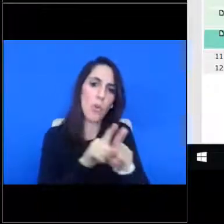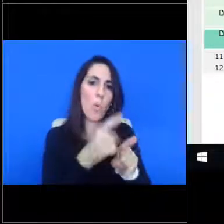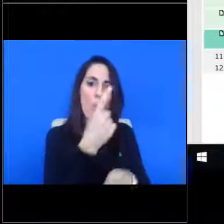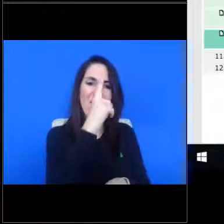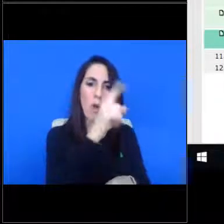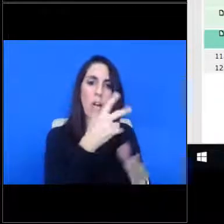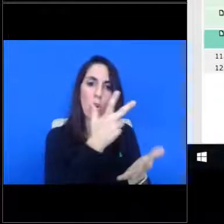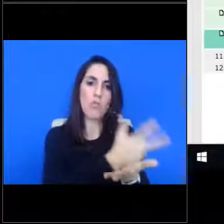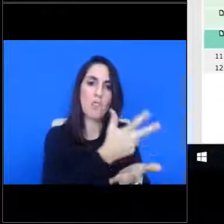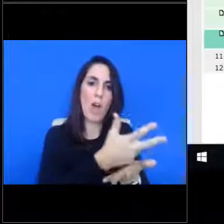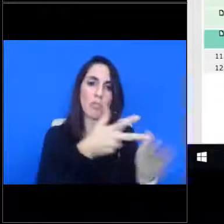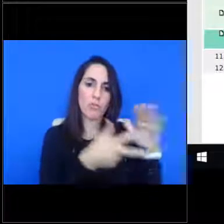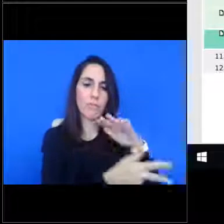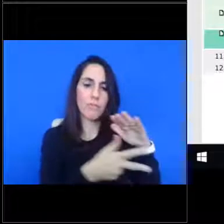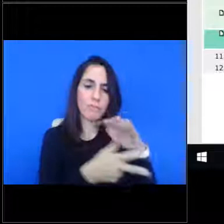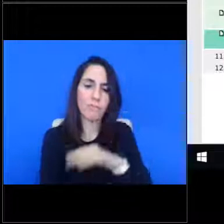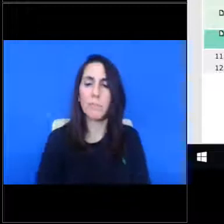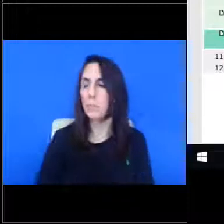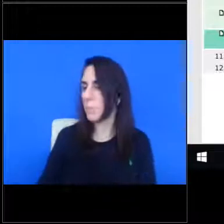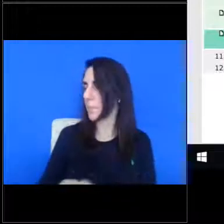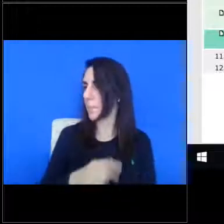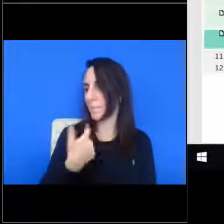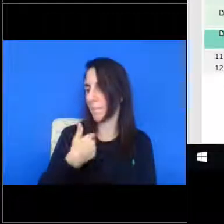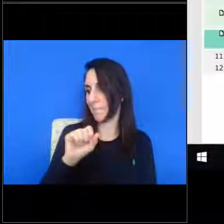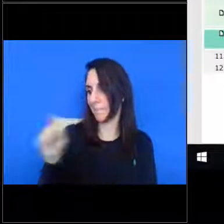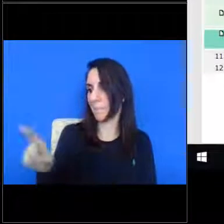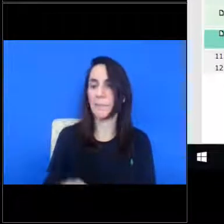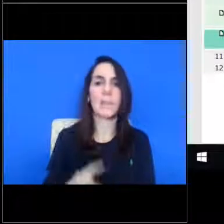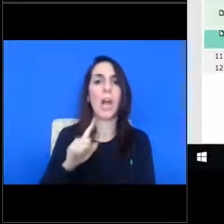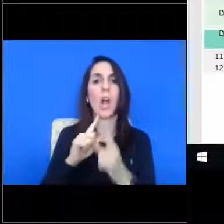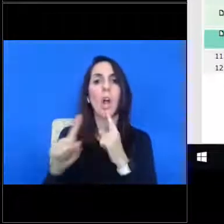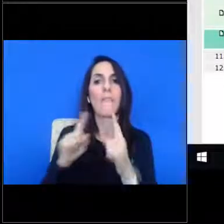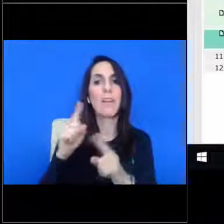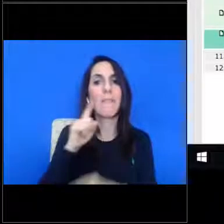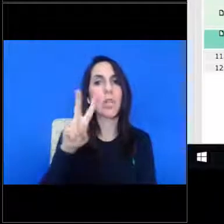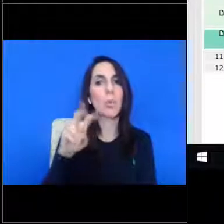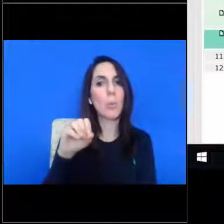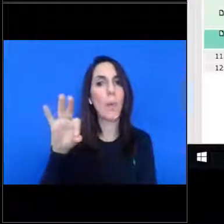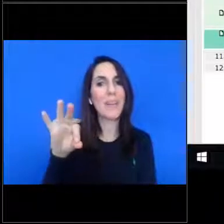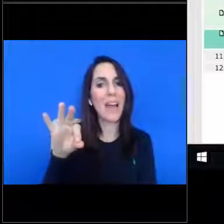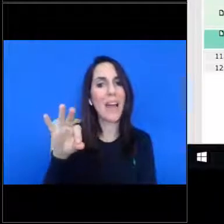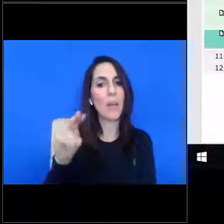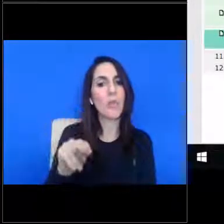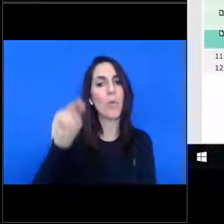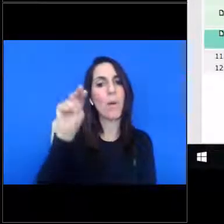Okay. Excellent. And then, um, I guess the, the conversation for the 209 North Federal Highway